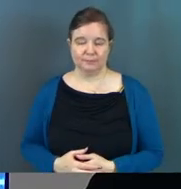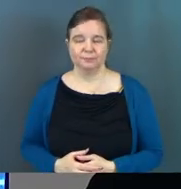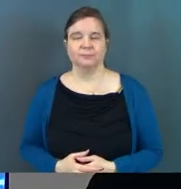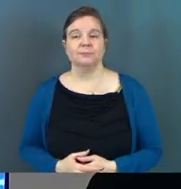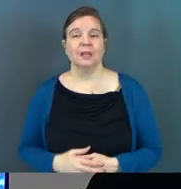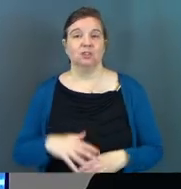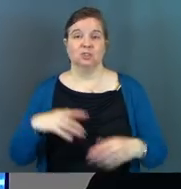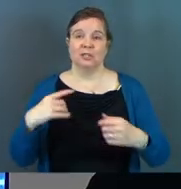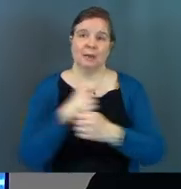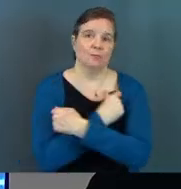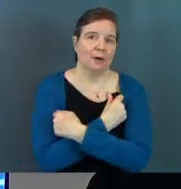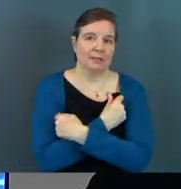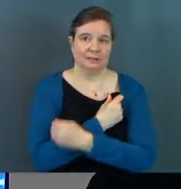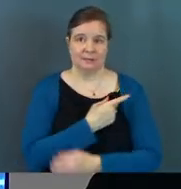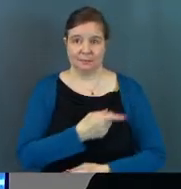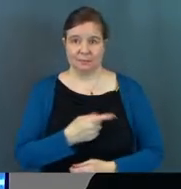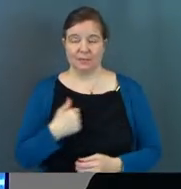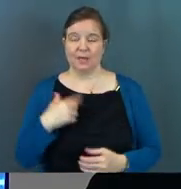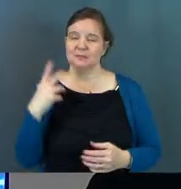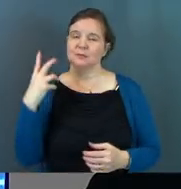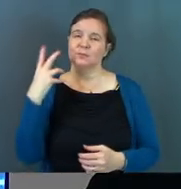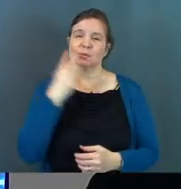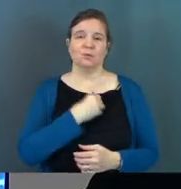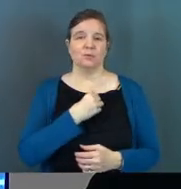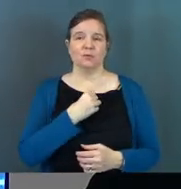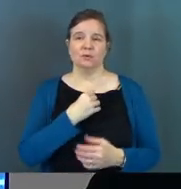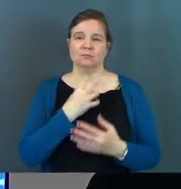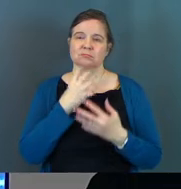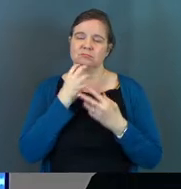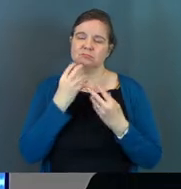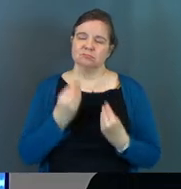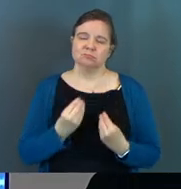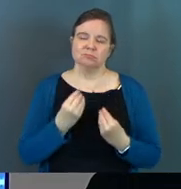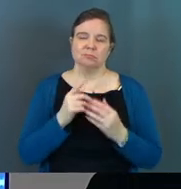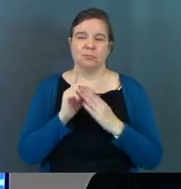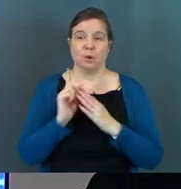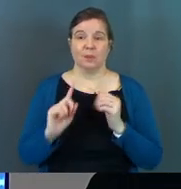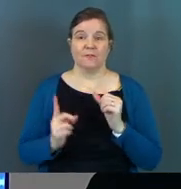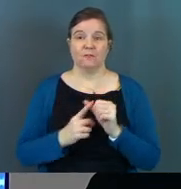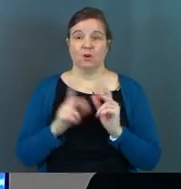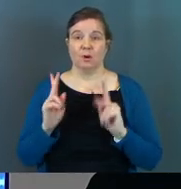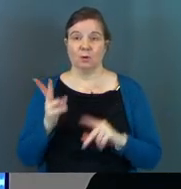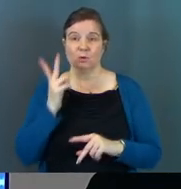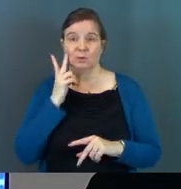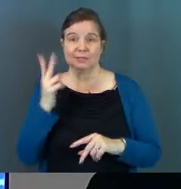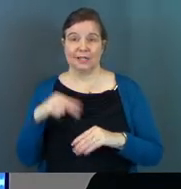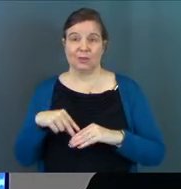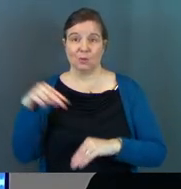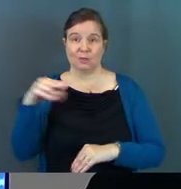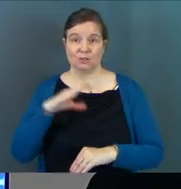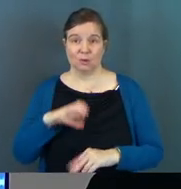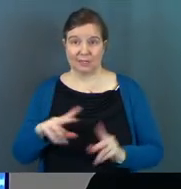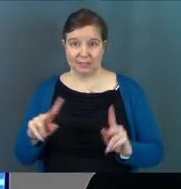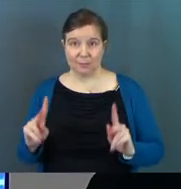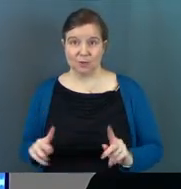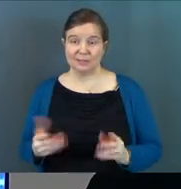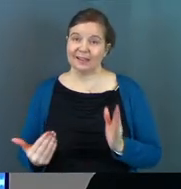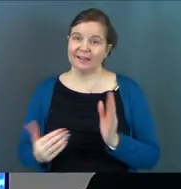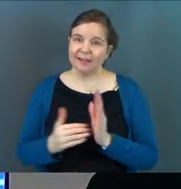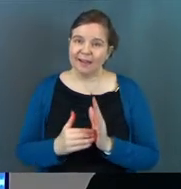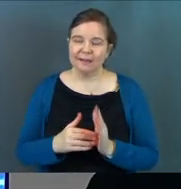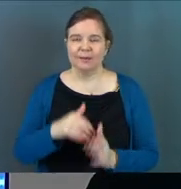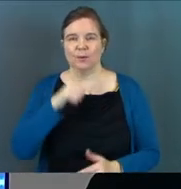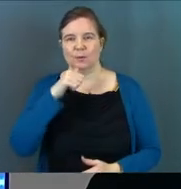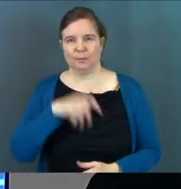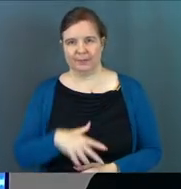And she embraces him. And it's a beautiful, tender moment. The first person to see the risen Christ in person. Again,